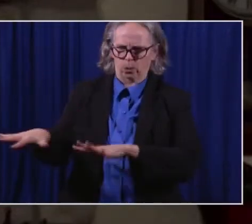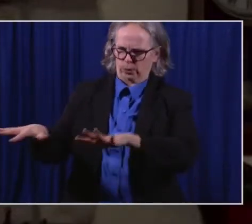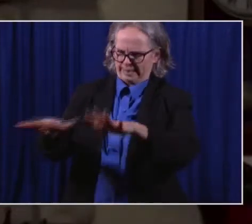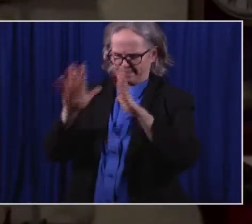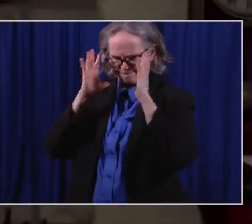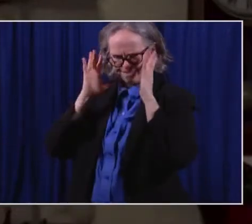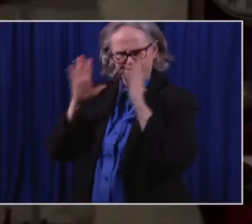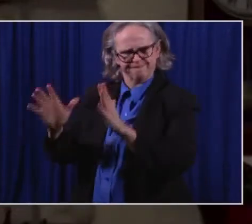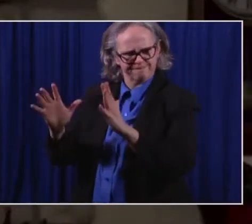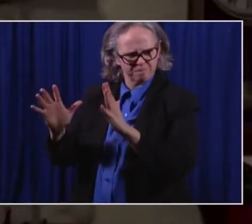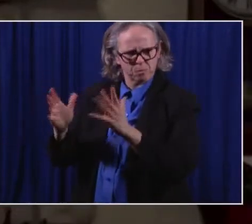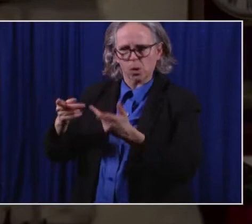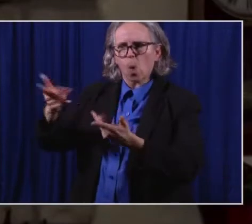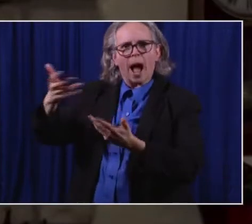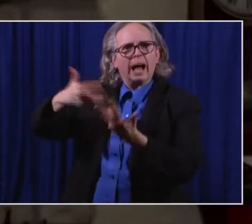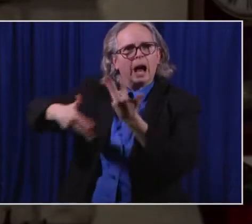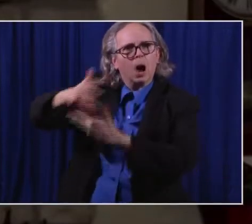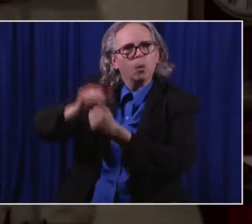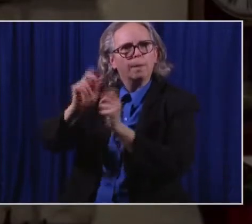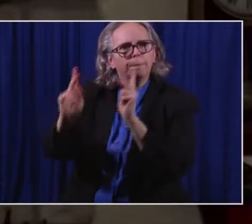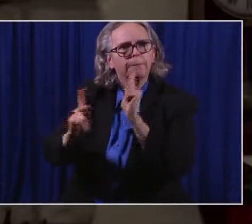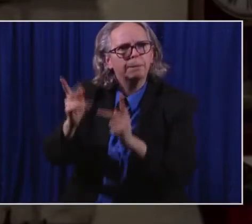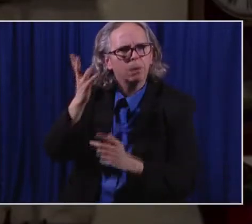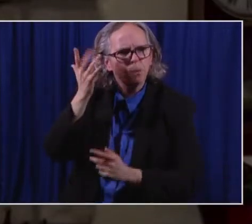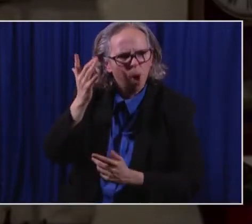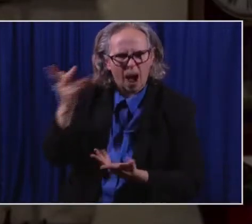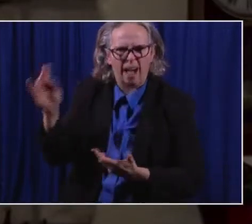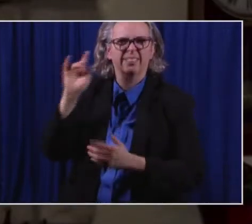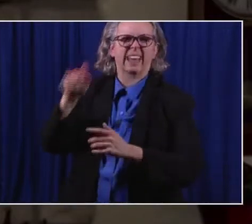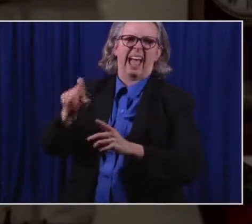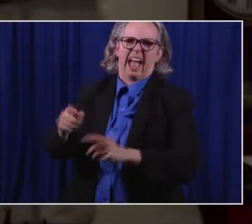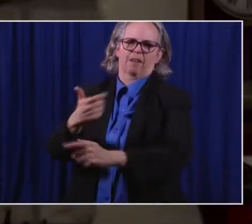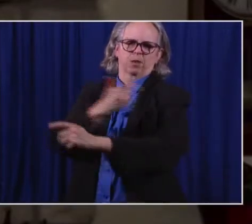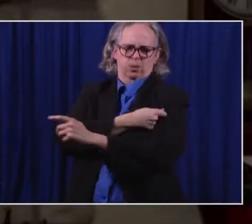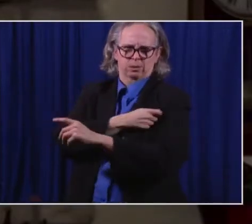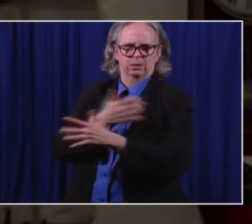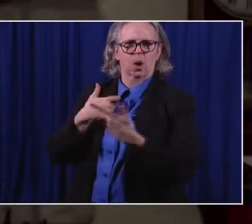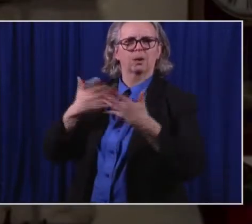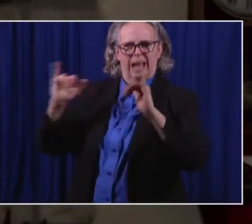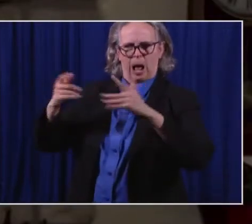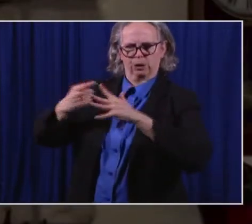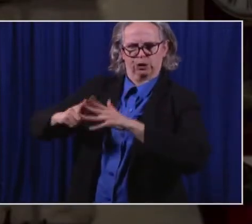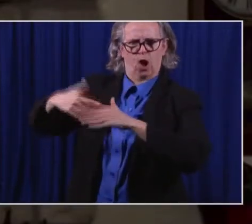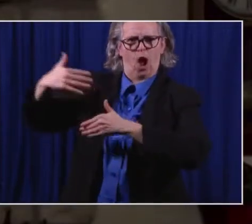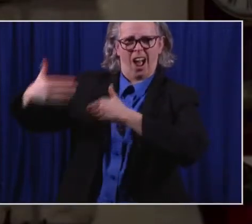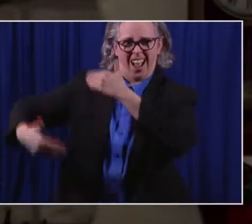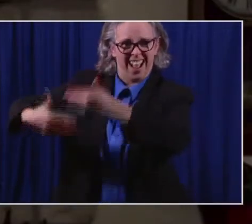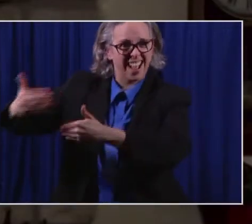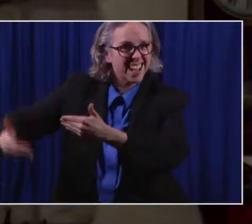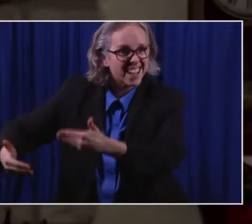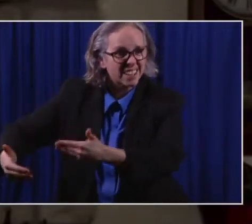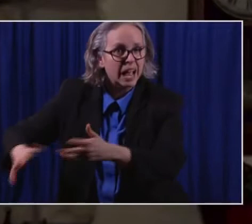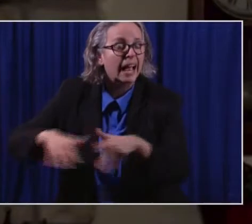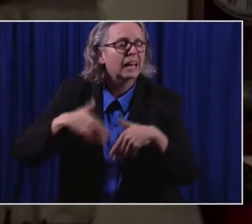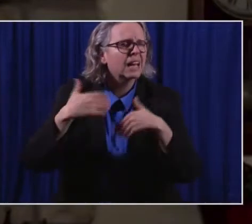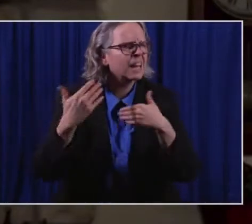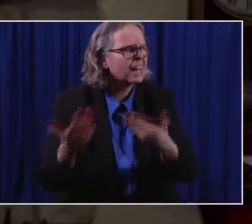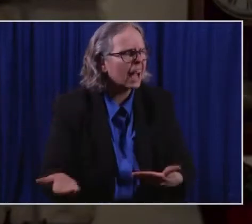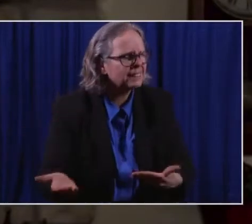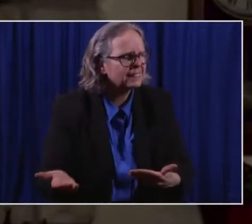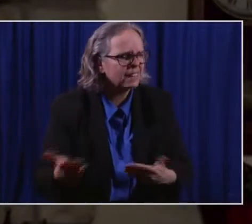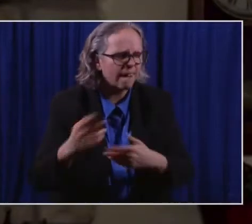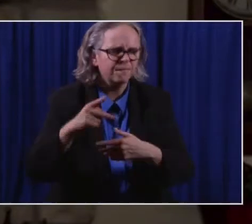on the front line. So that's where we are today. Uh, what is the next step? Again, the goal,